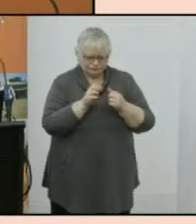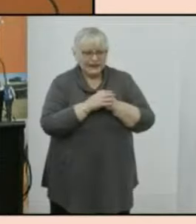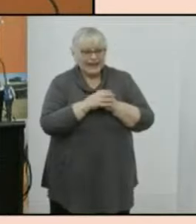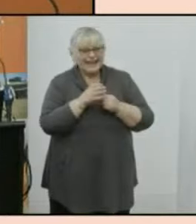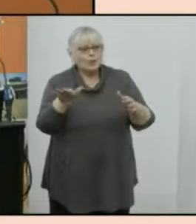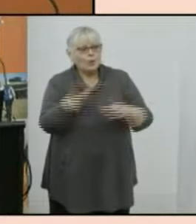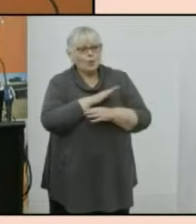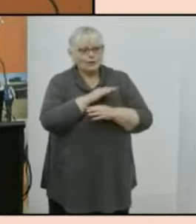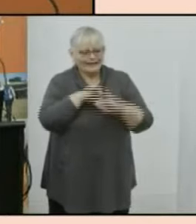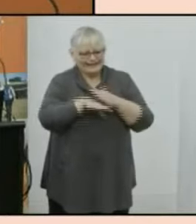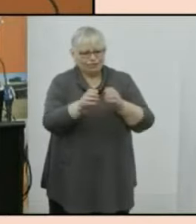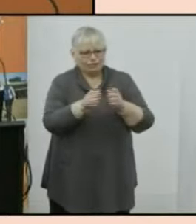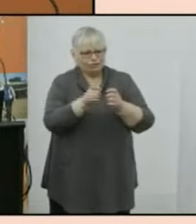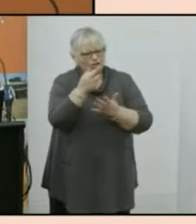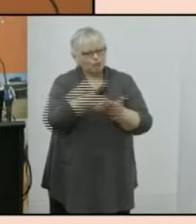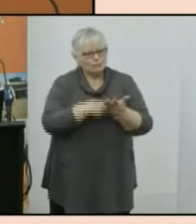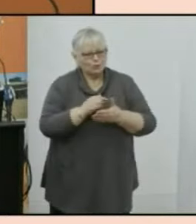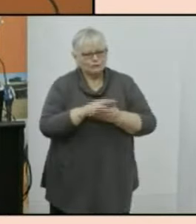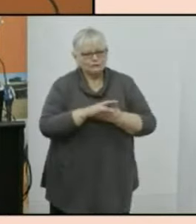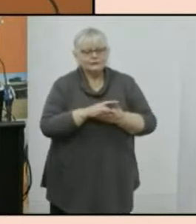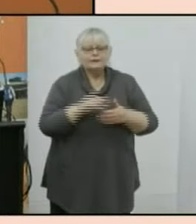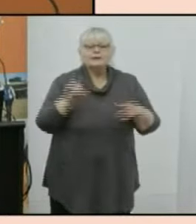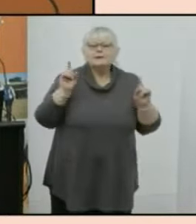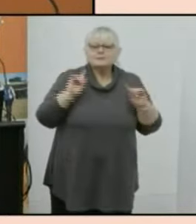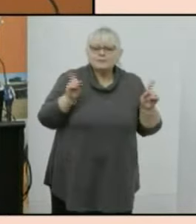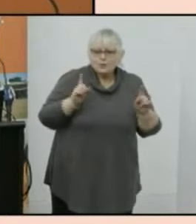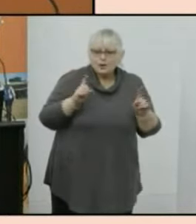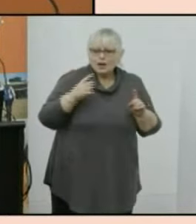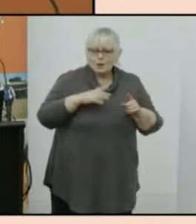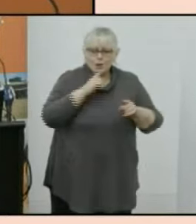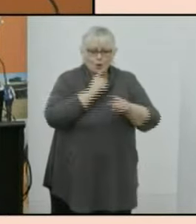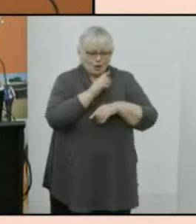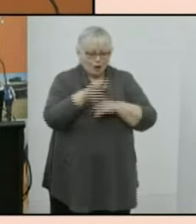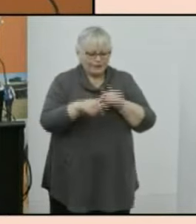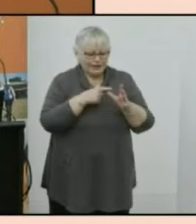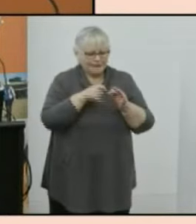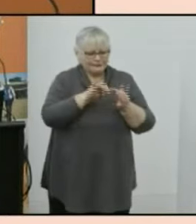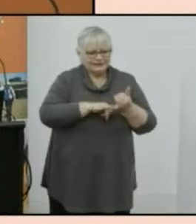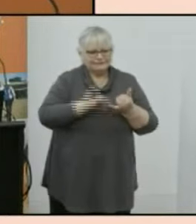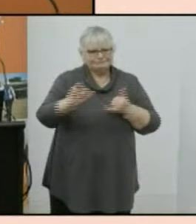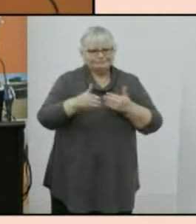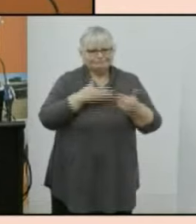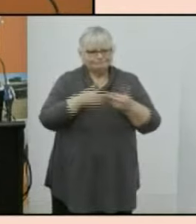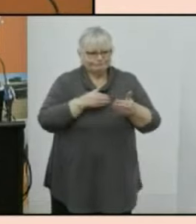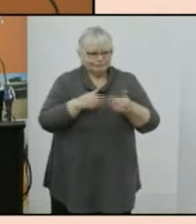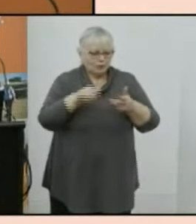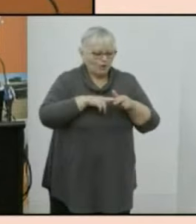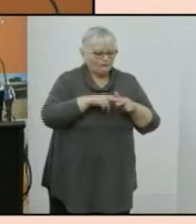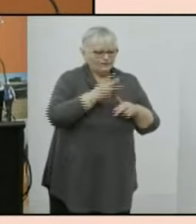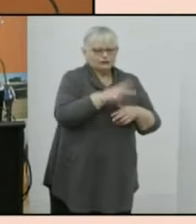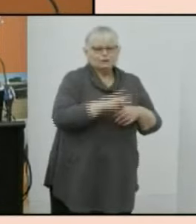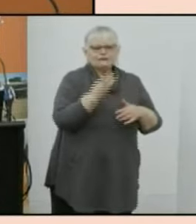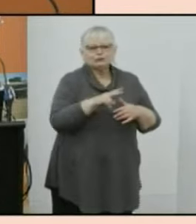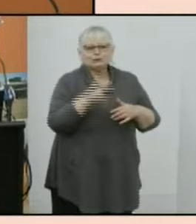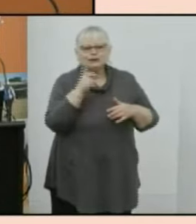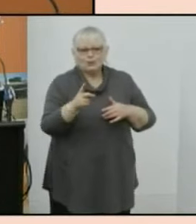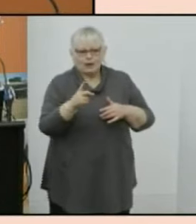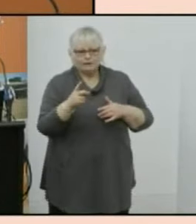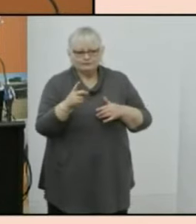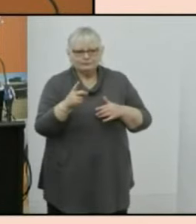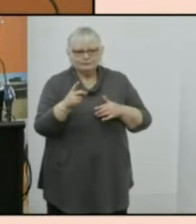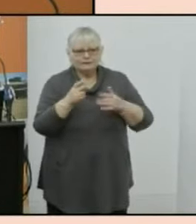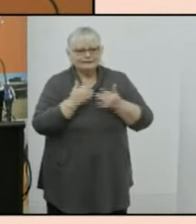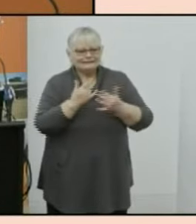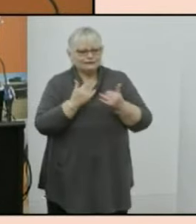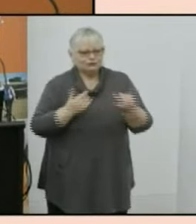are contained in our report but today i want to comment on the abs's management of the 2021 census during the covert